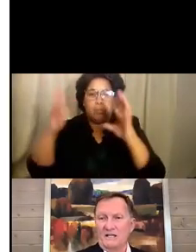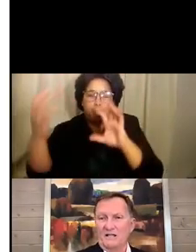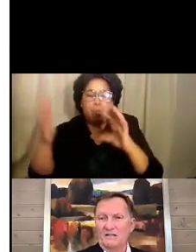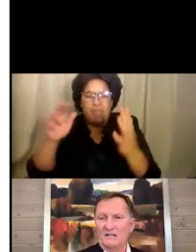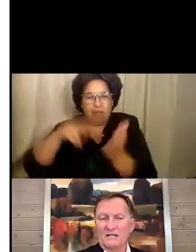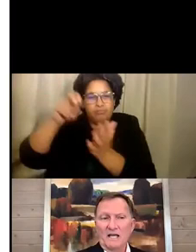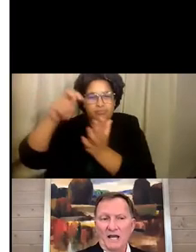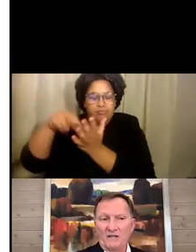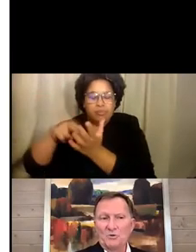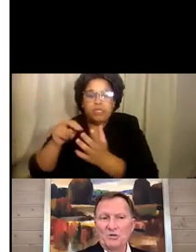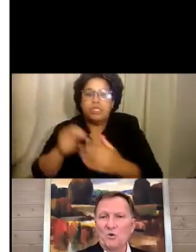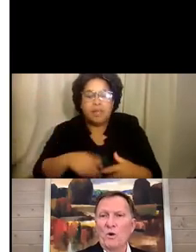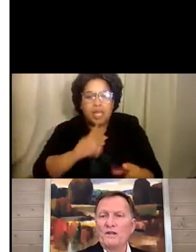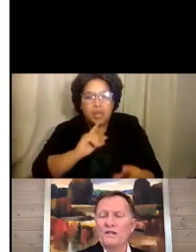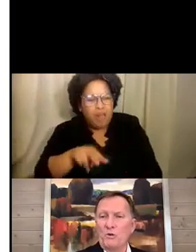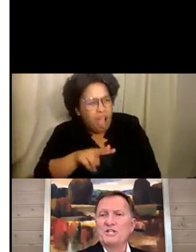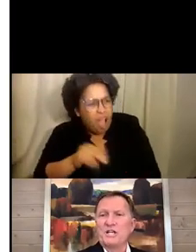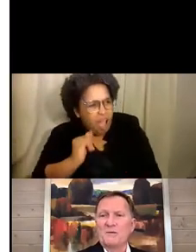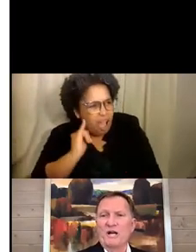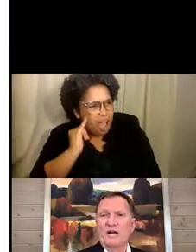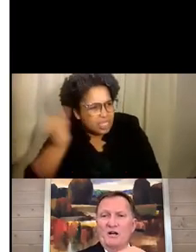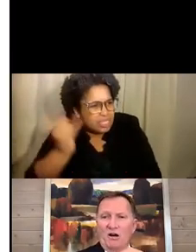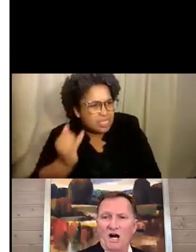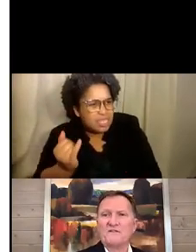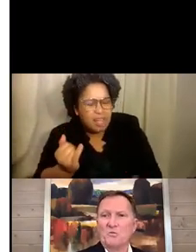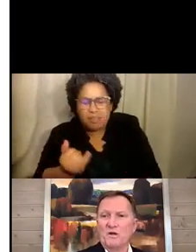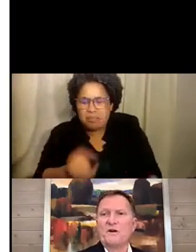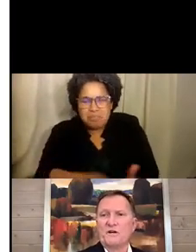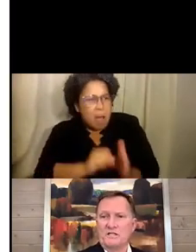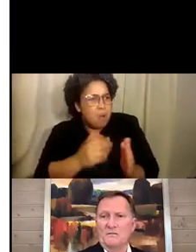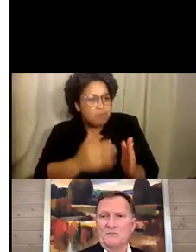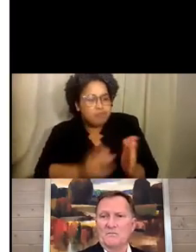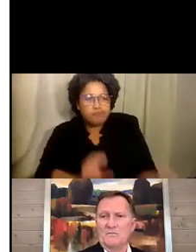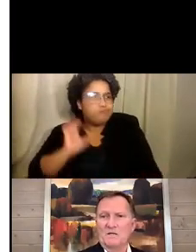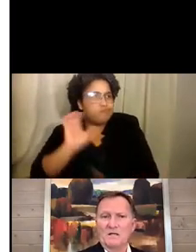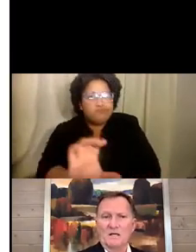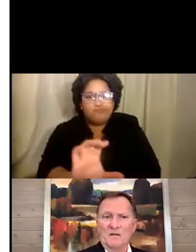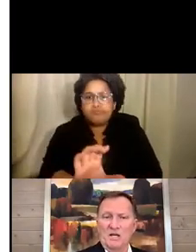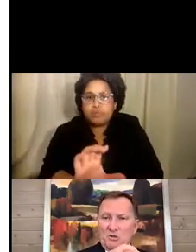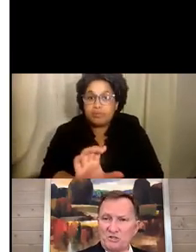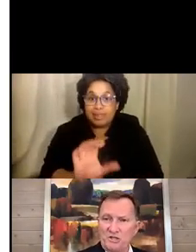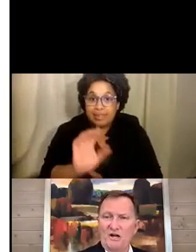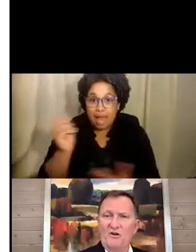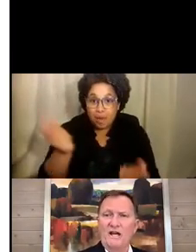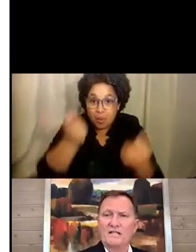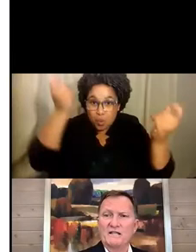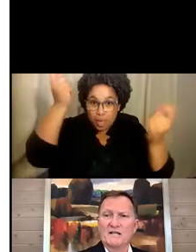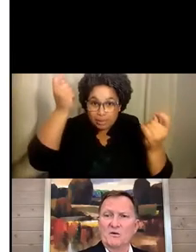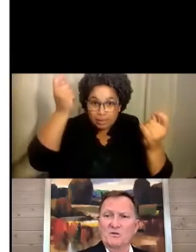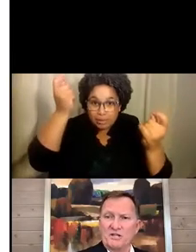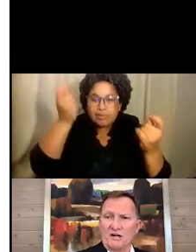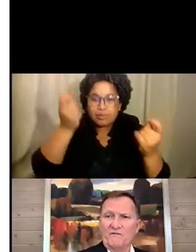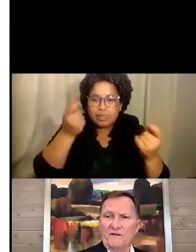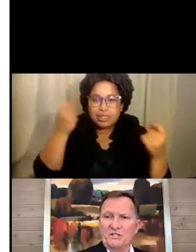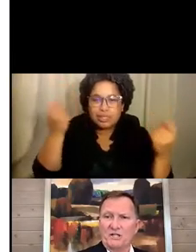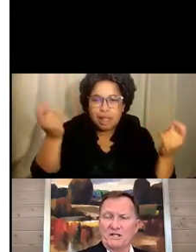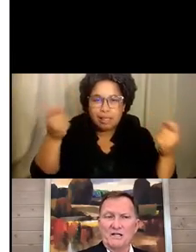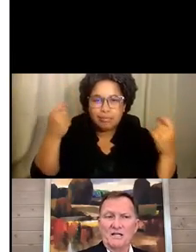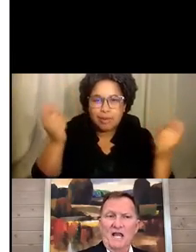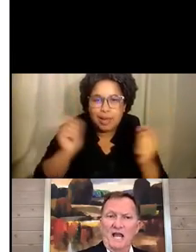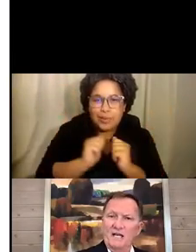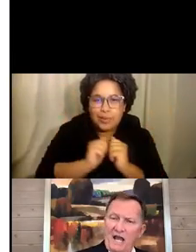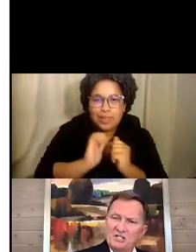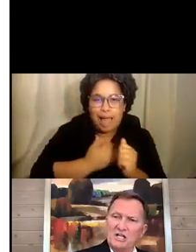idea. And this was a win that we celebrated often with our team. Because it was their idea, it was their vision,